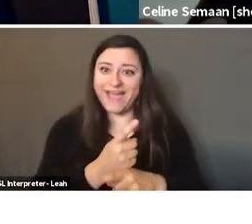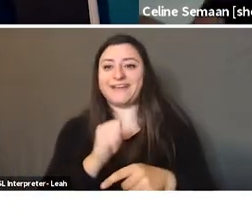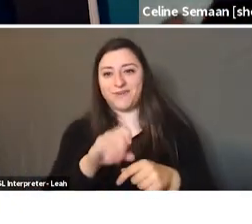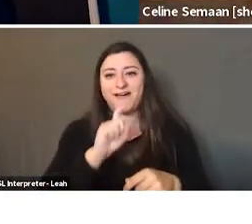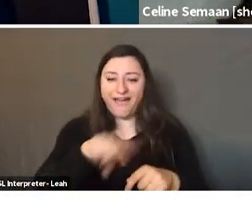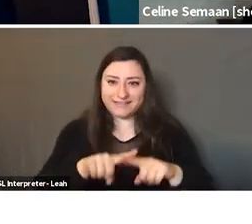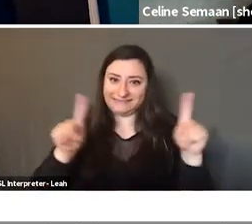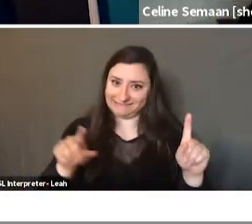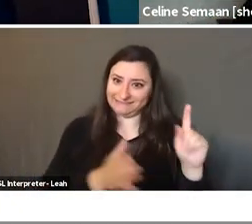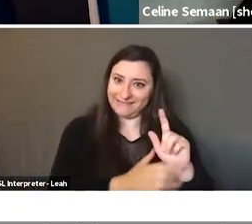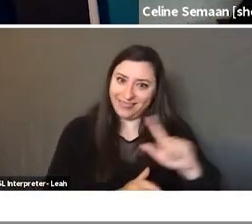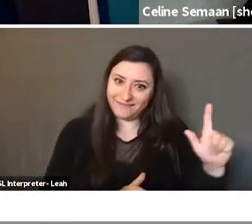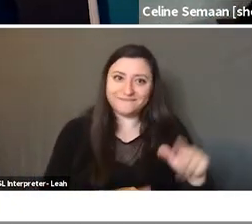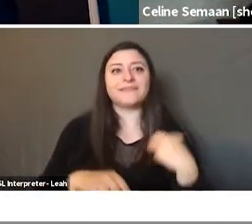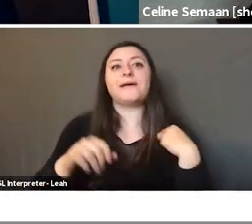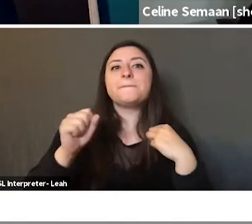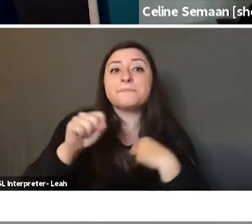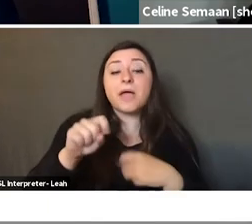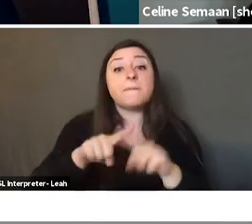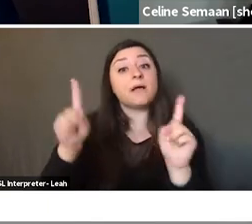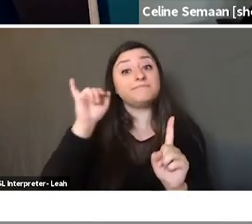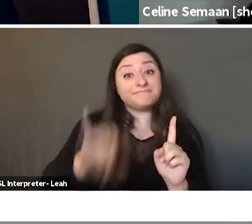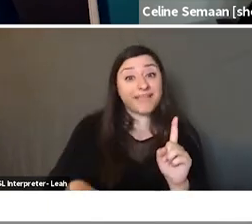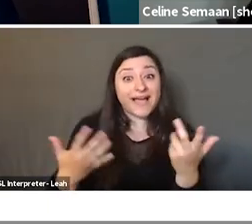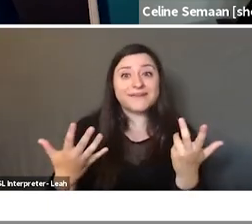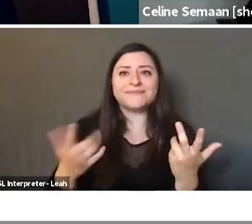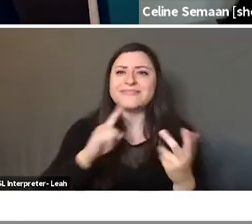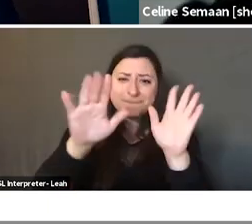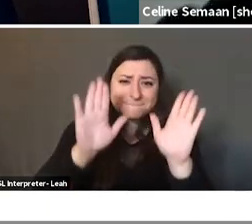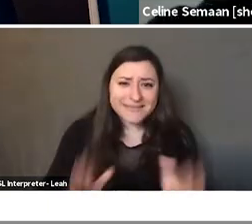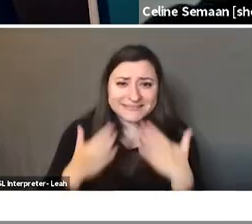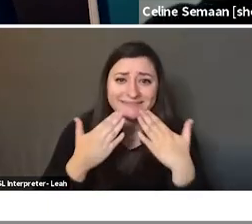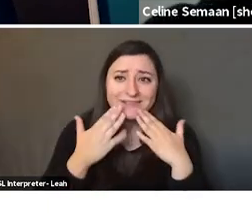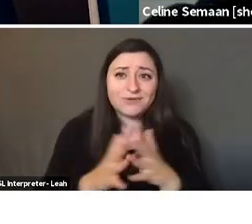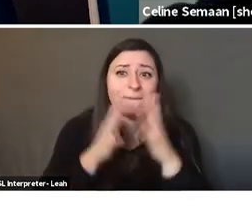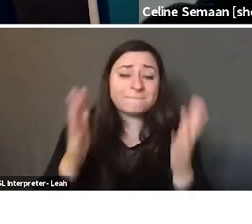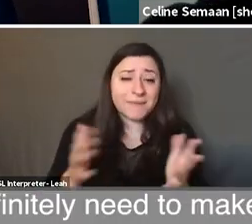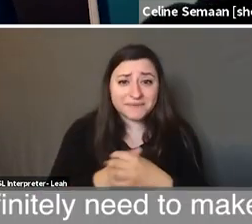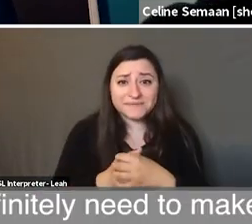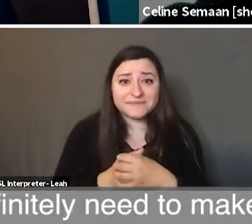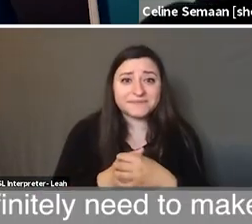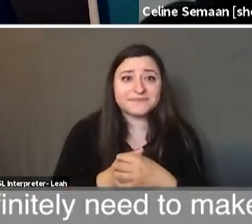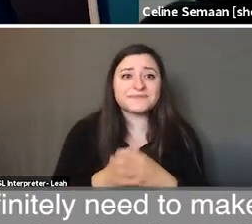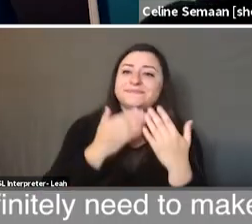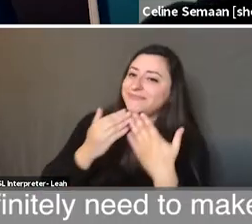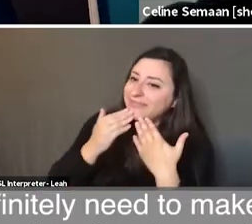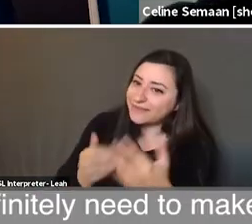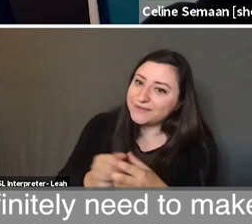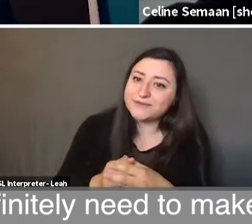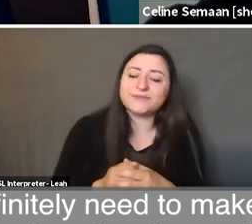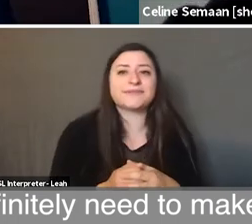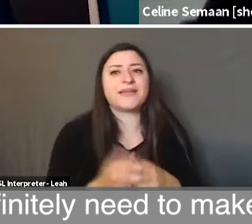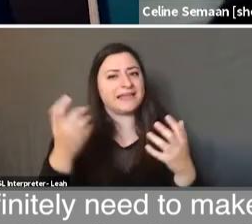differentiate. But yes, on that note, I think this is amazing. Thank you so much, Charles. We definitely need to